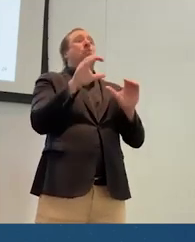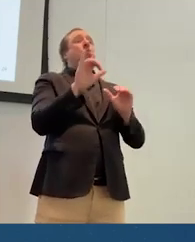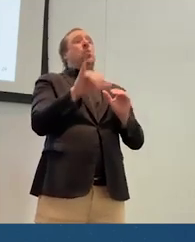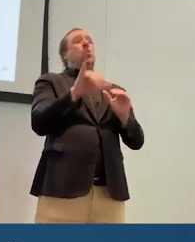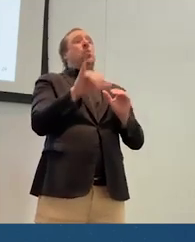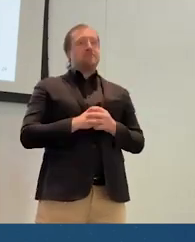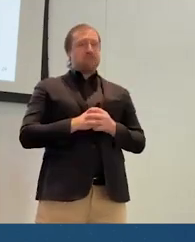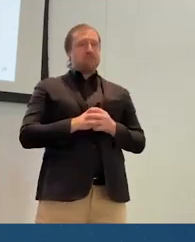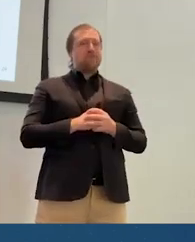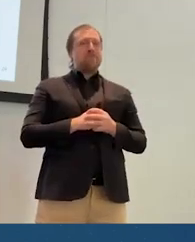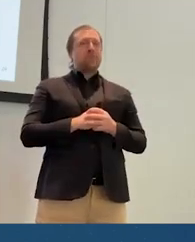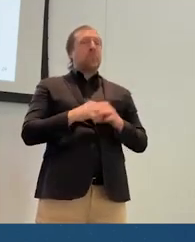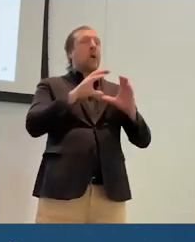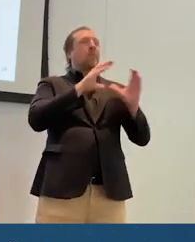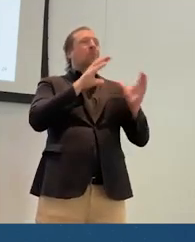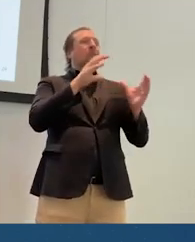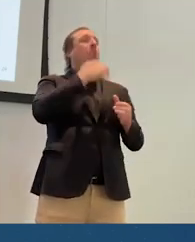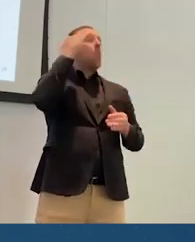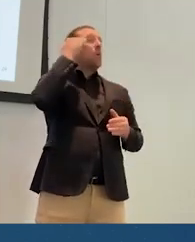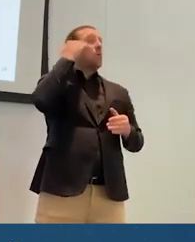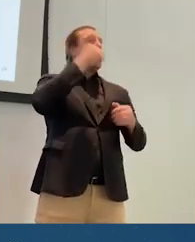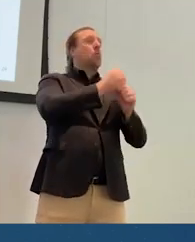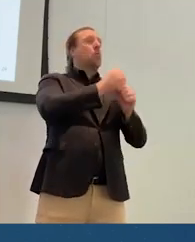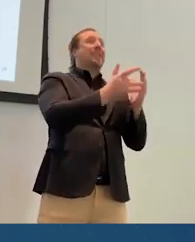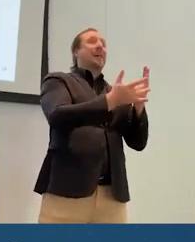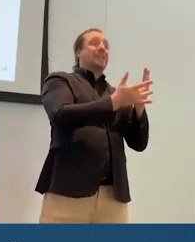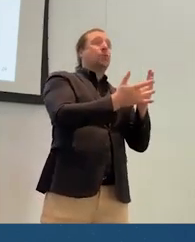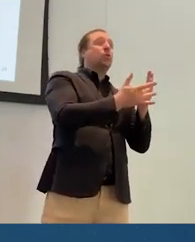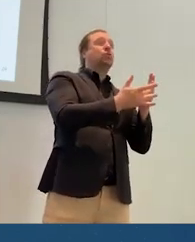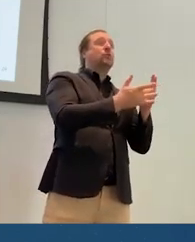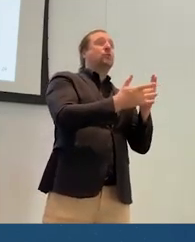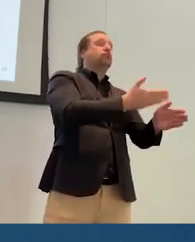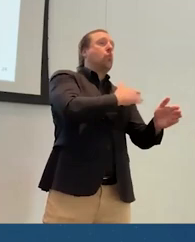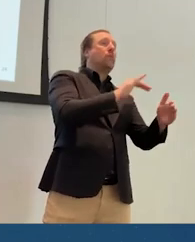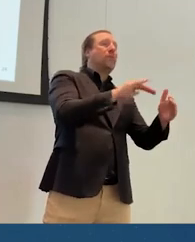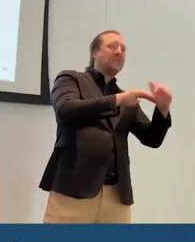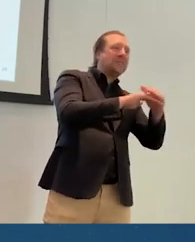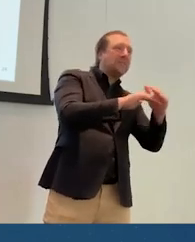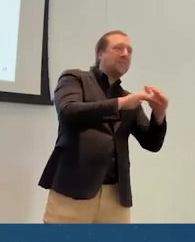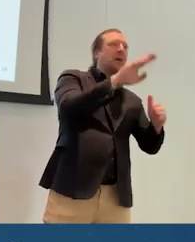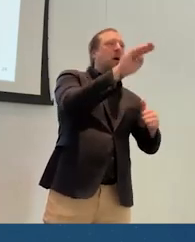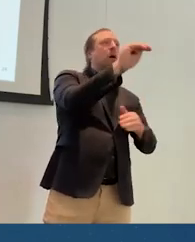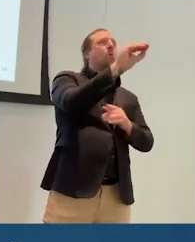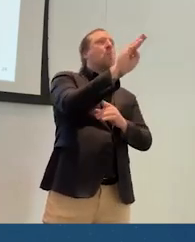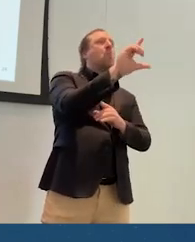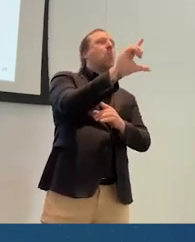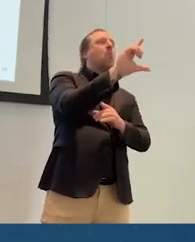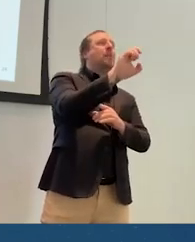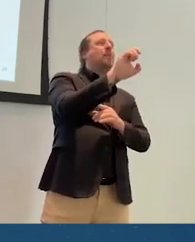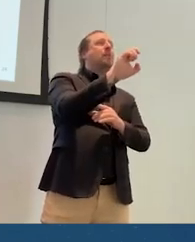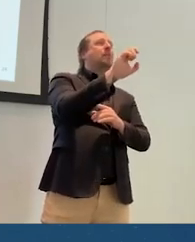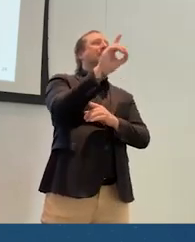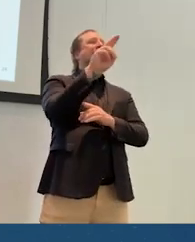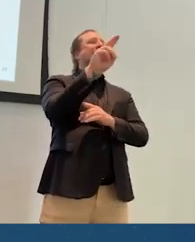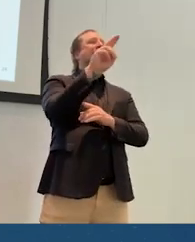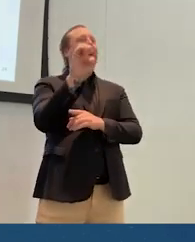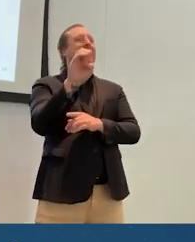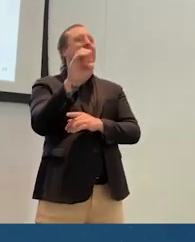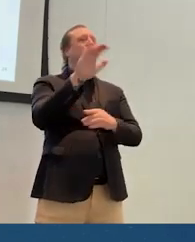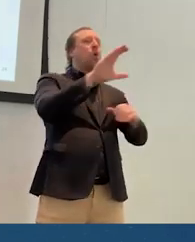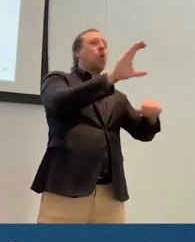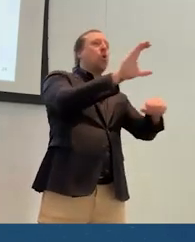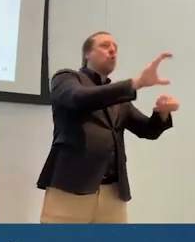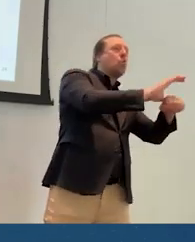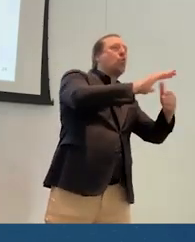do this. A lot of what we know about making technologies accessible on mobile devices, on desktop